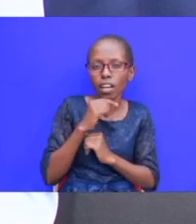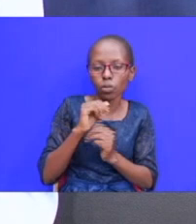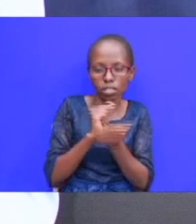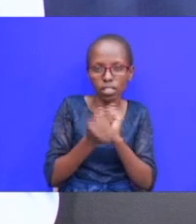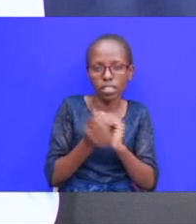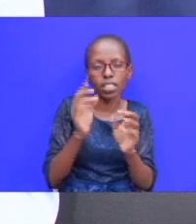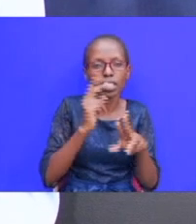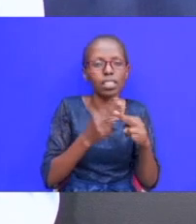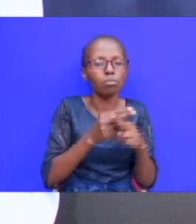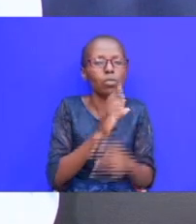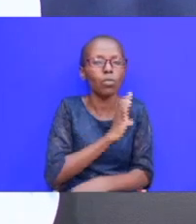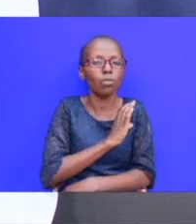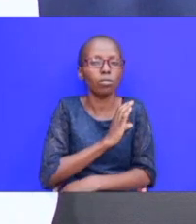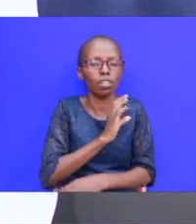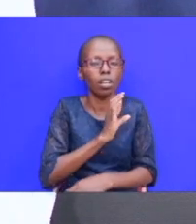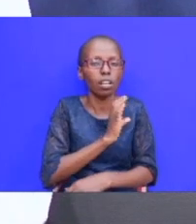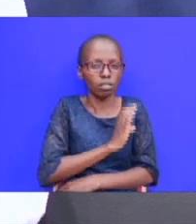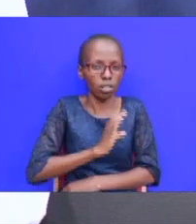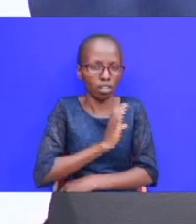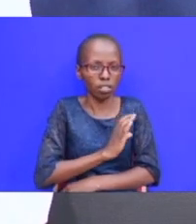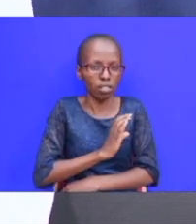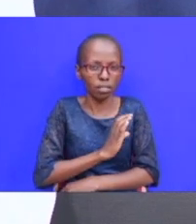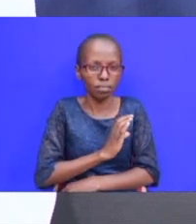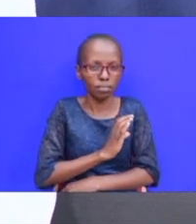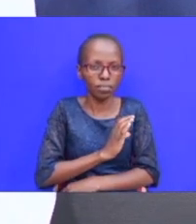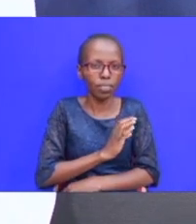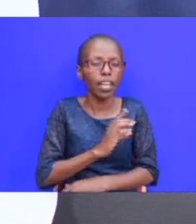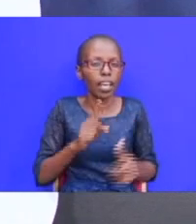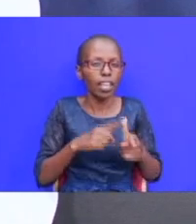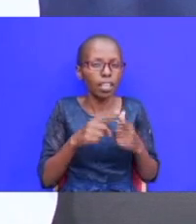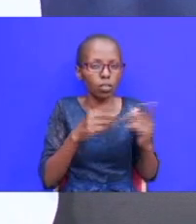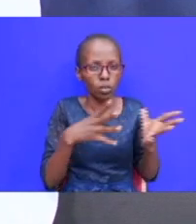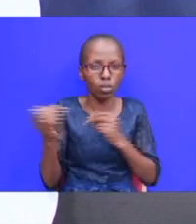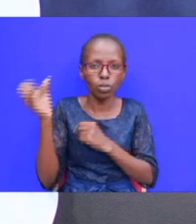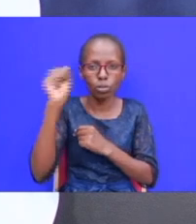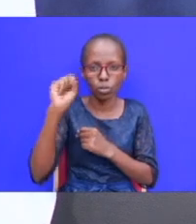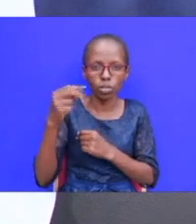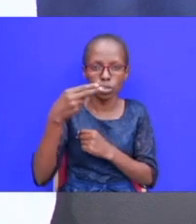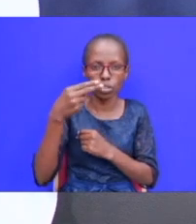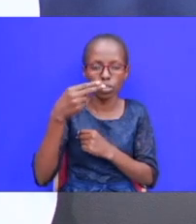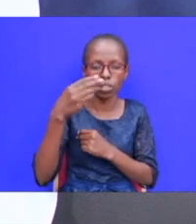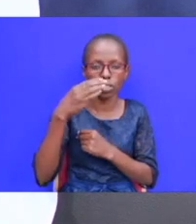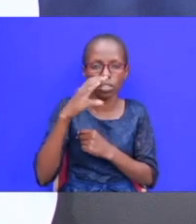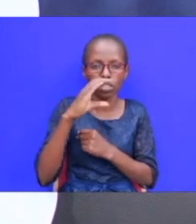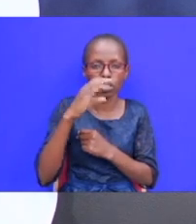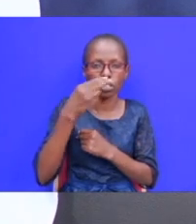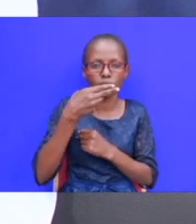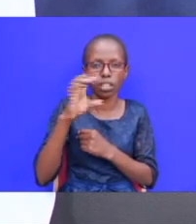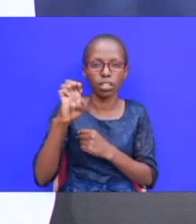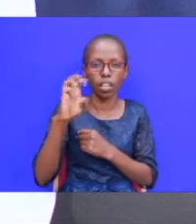that's the route that they should be taken and they should have gone to um shechem and hammer and even prayed with them for example